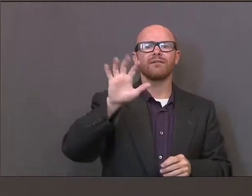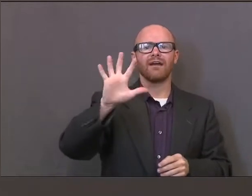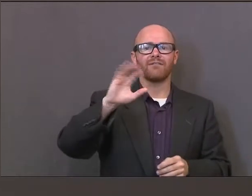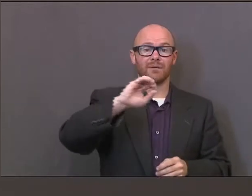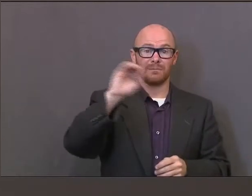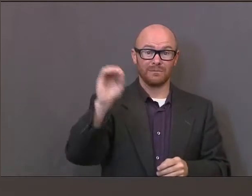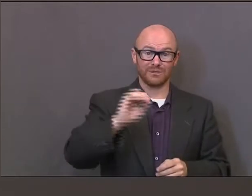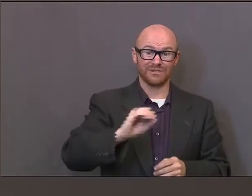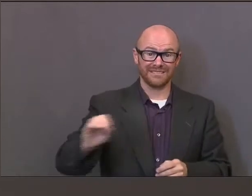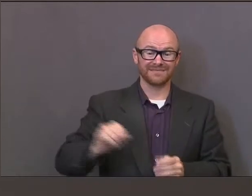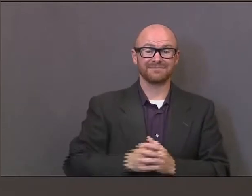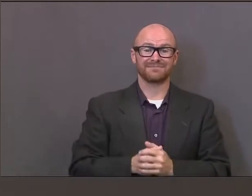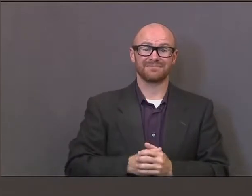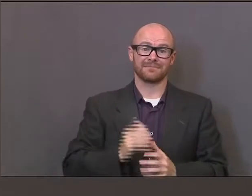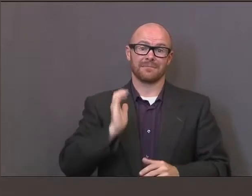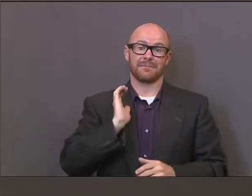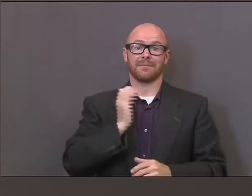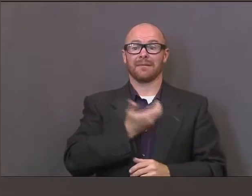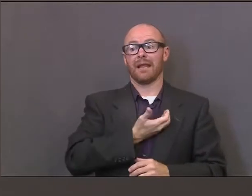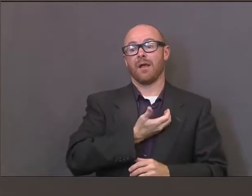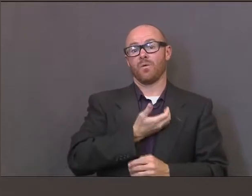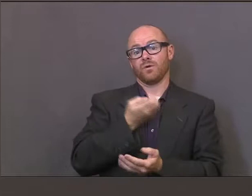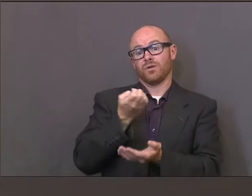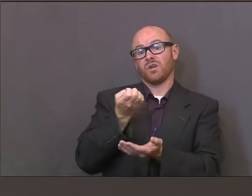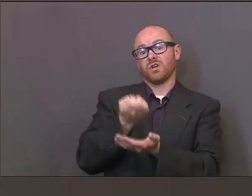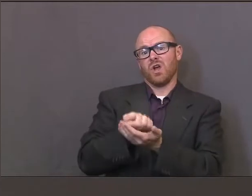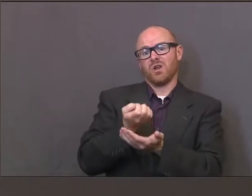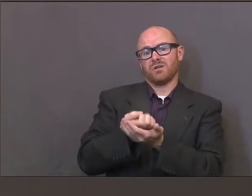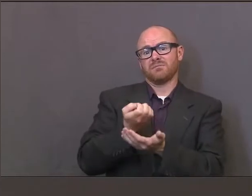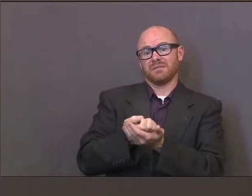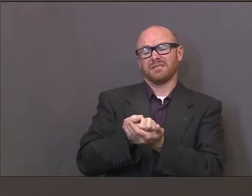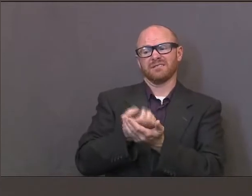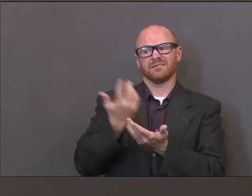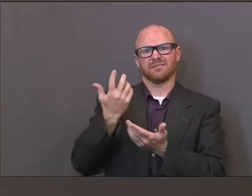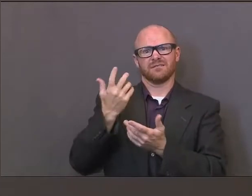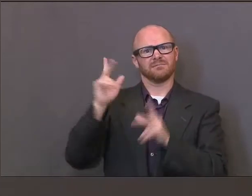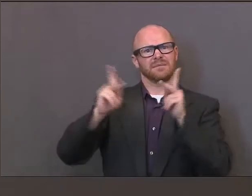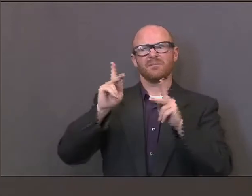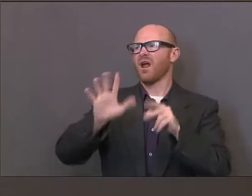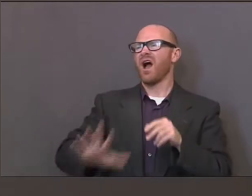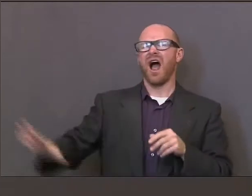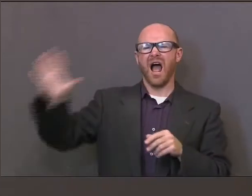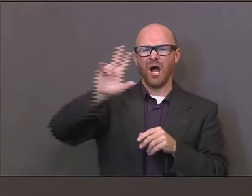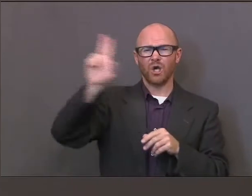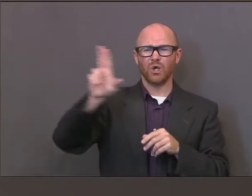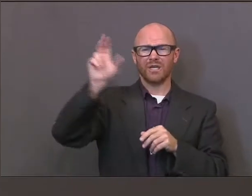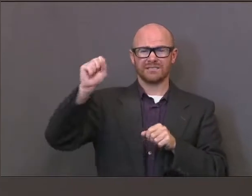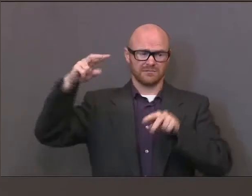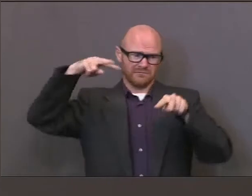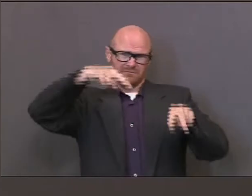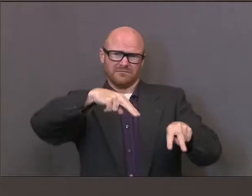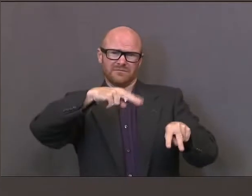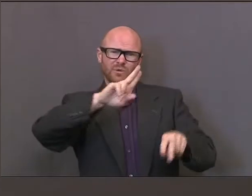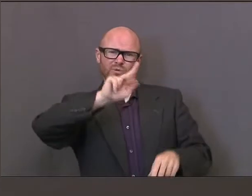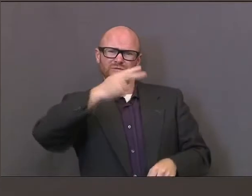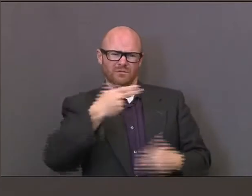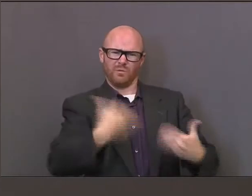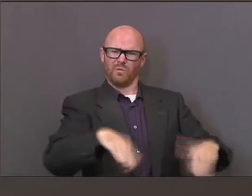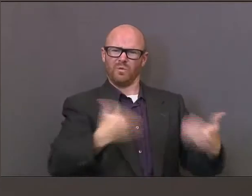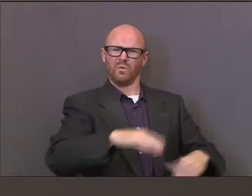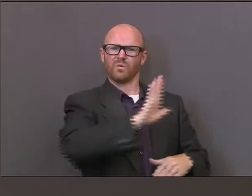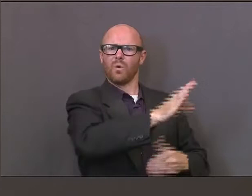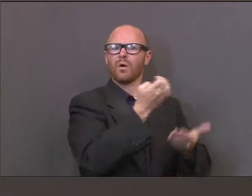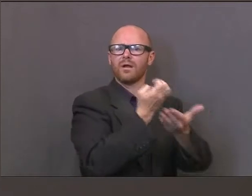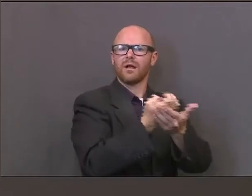Our economy is expected by many outside publications as they see what we've done to recover quicker than